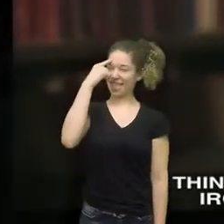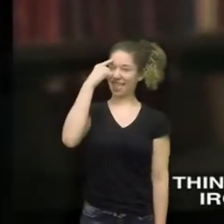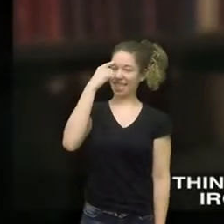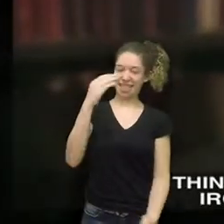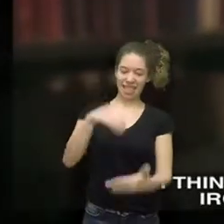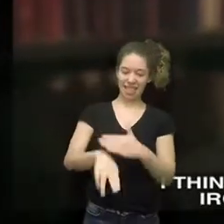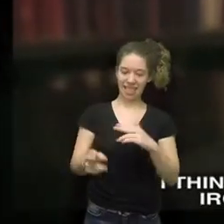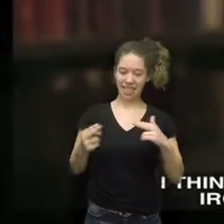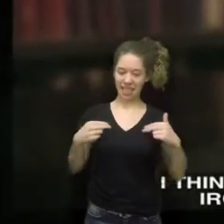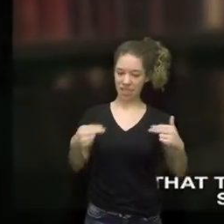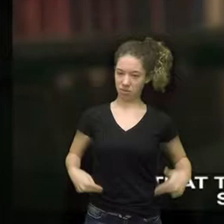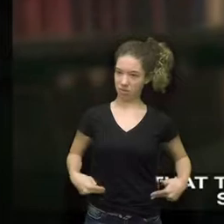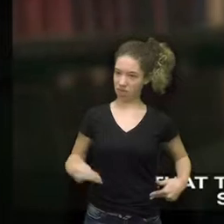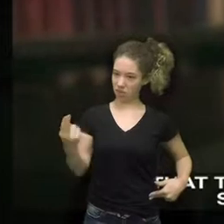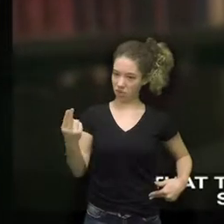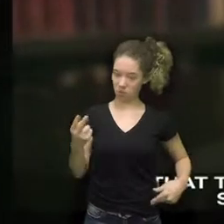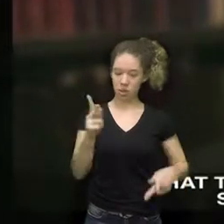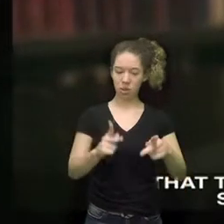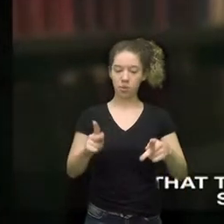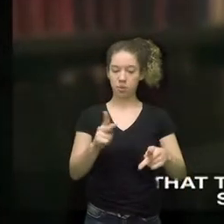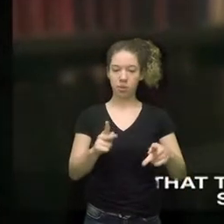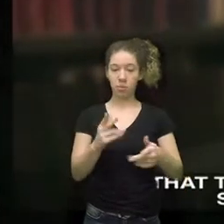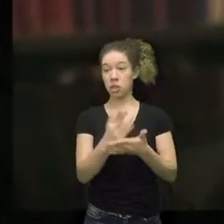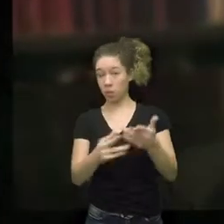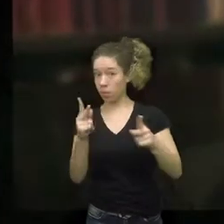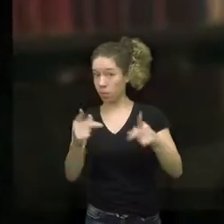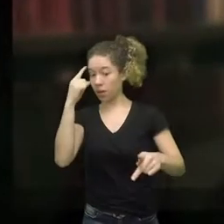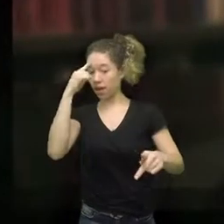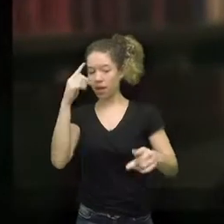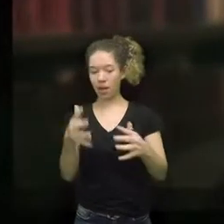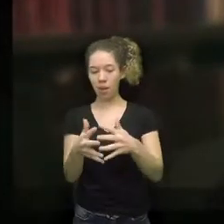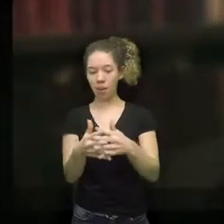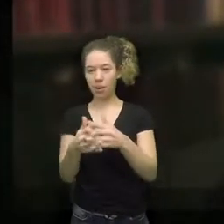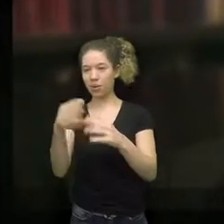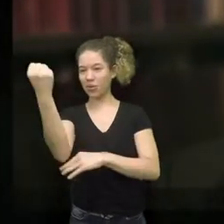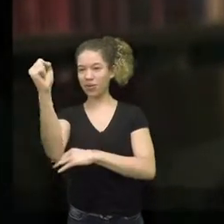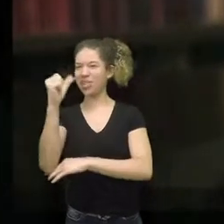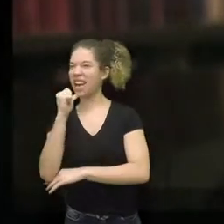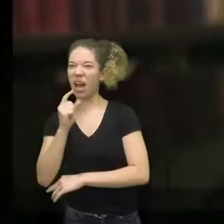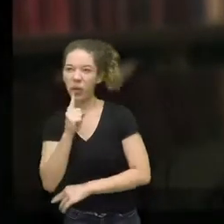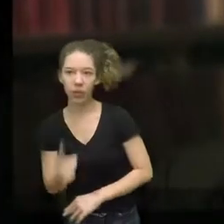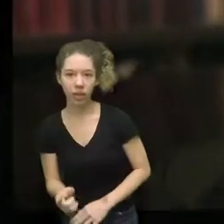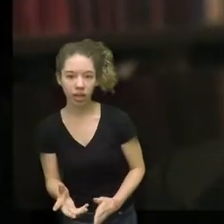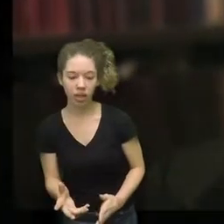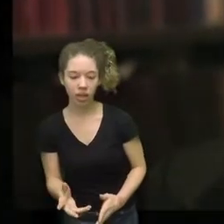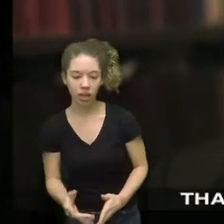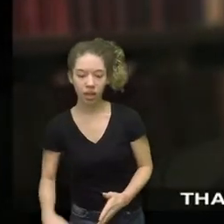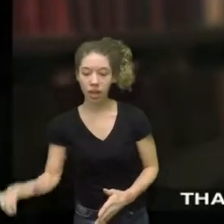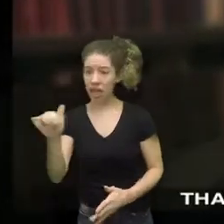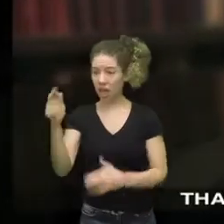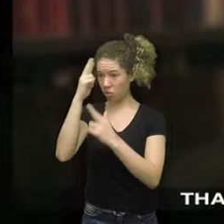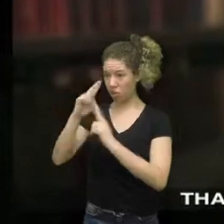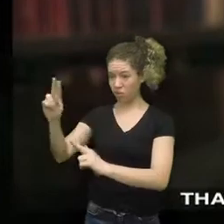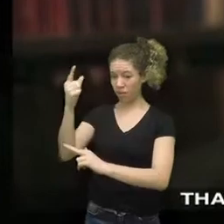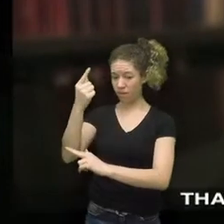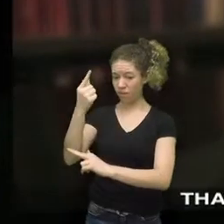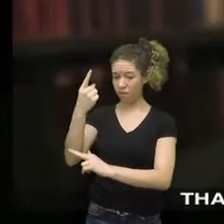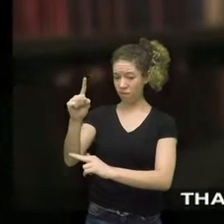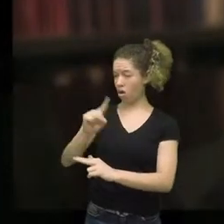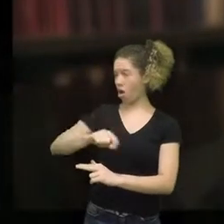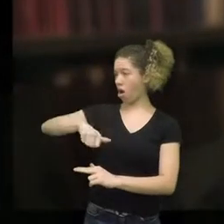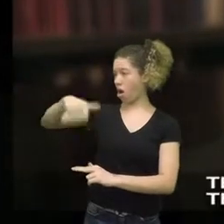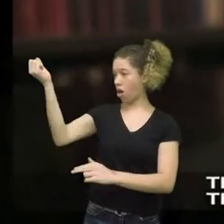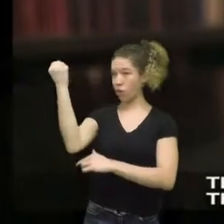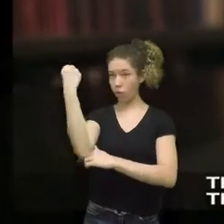one of the greatest ironies of human history that the American revolution is sometimes considered no revolution at all. That honor goes to